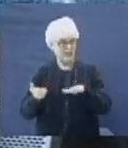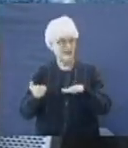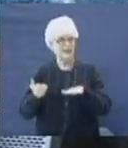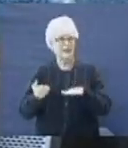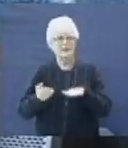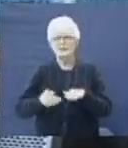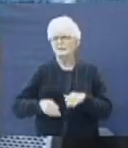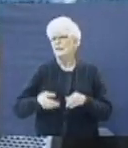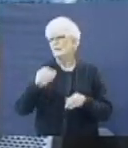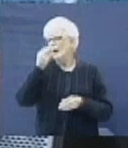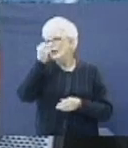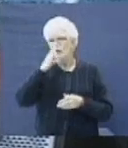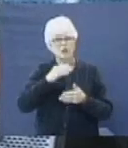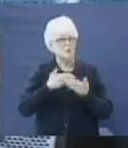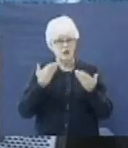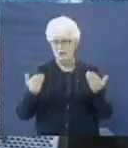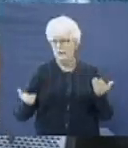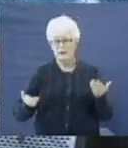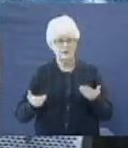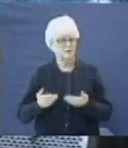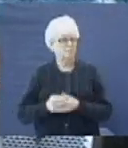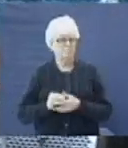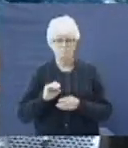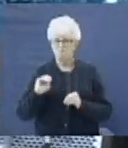know, he just said to God, I don't care about that.